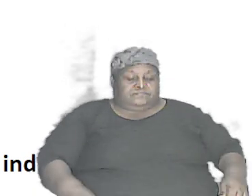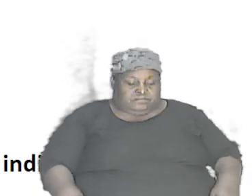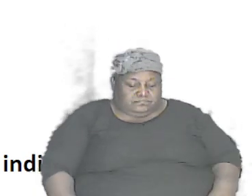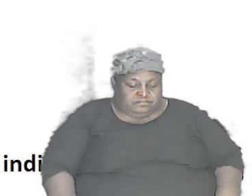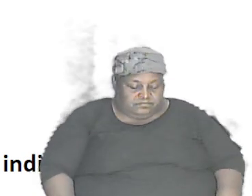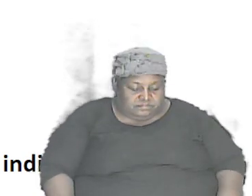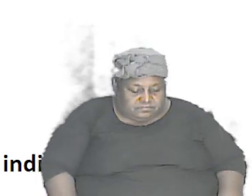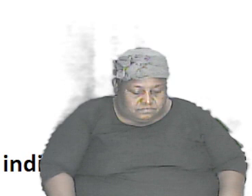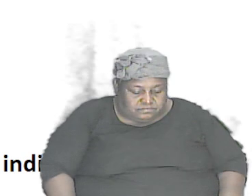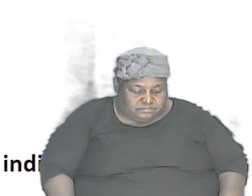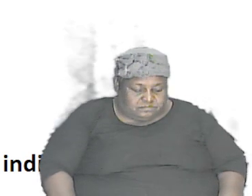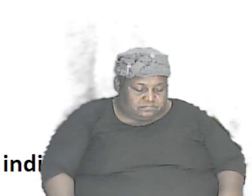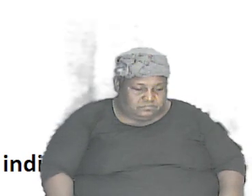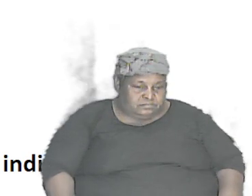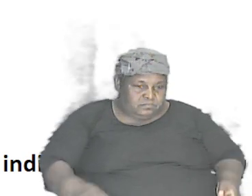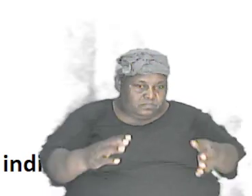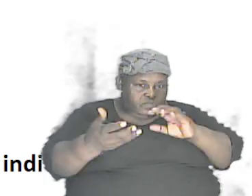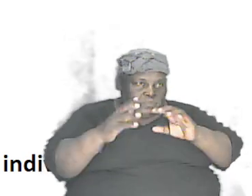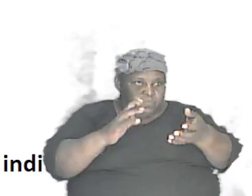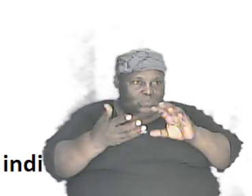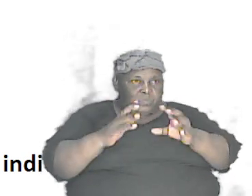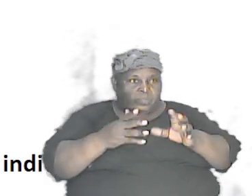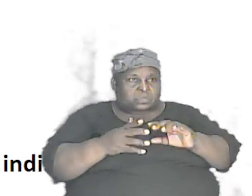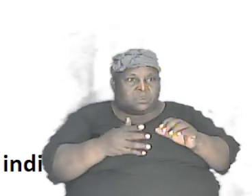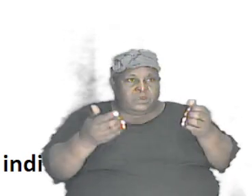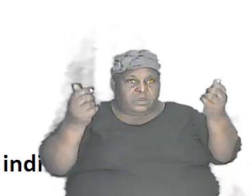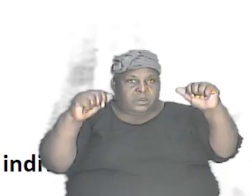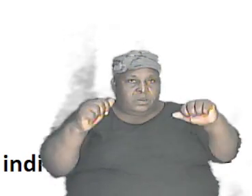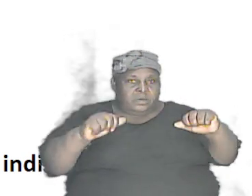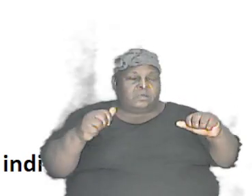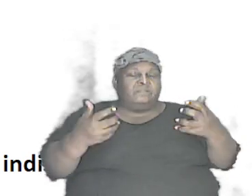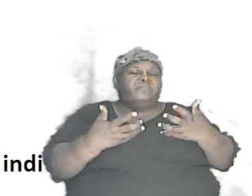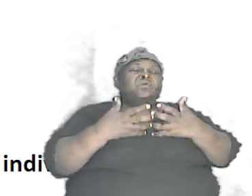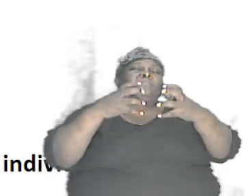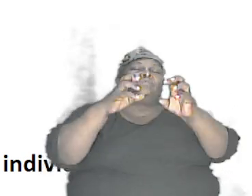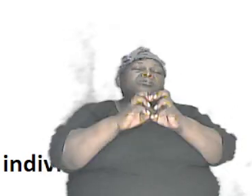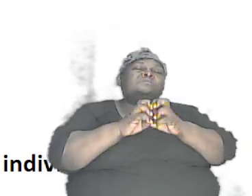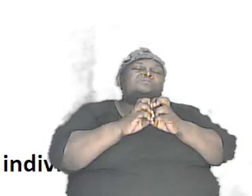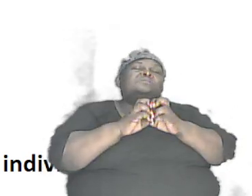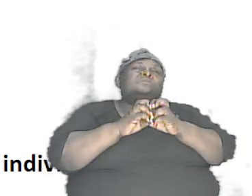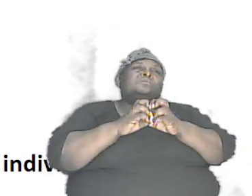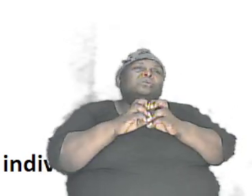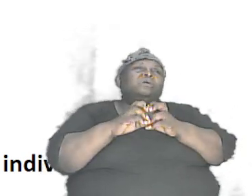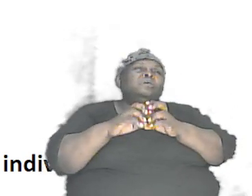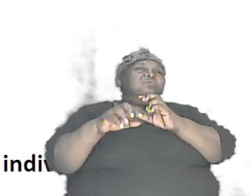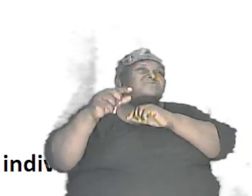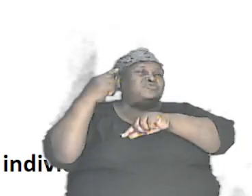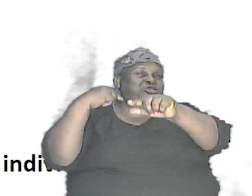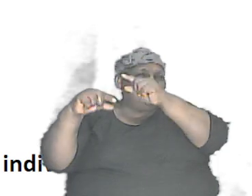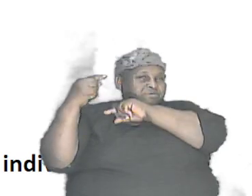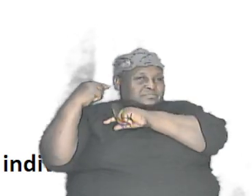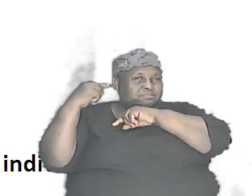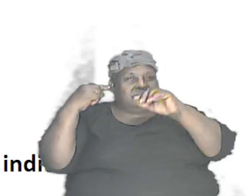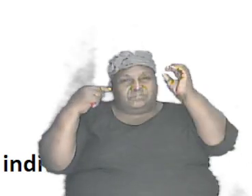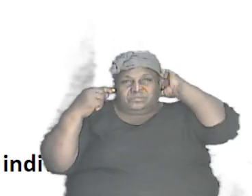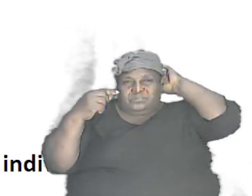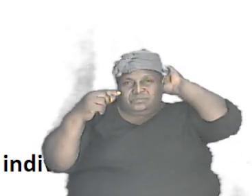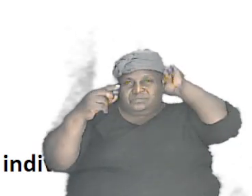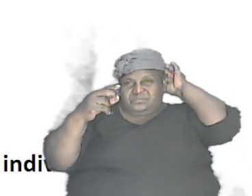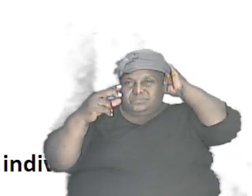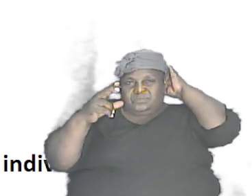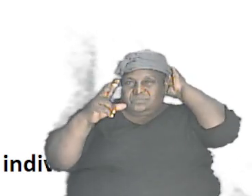to the combination the possible combination of genes and you know